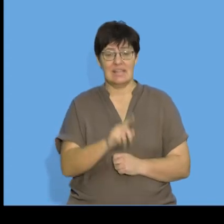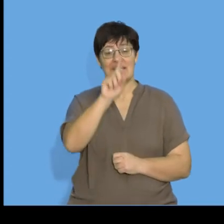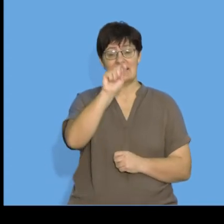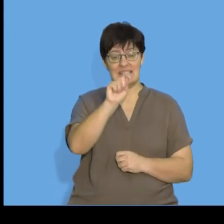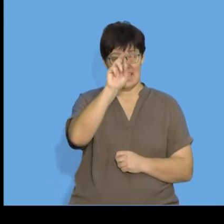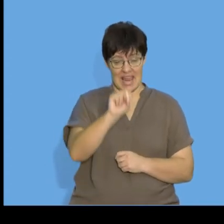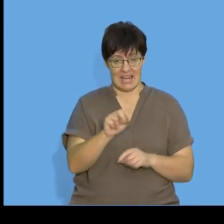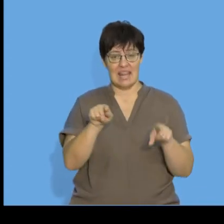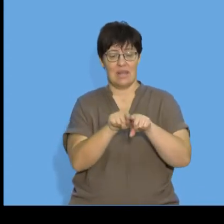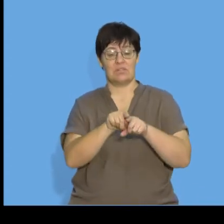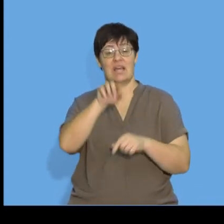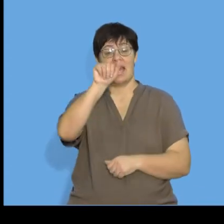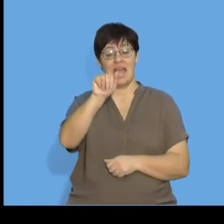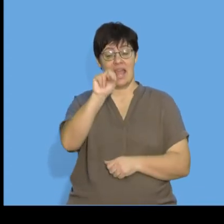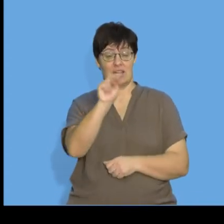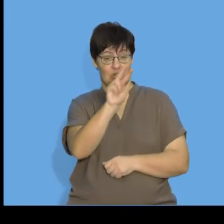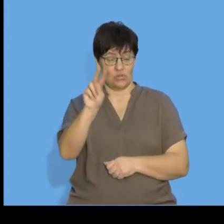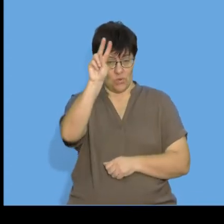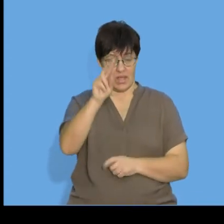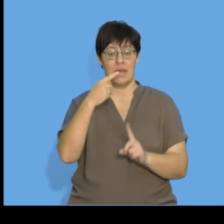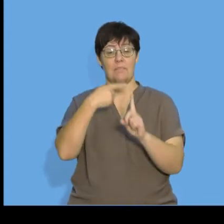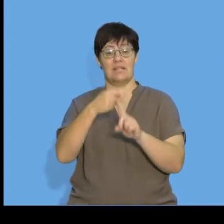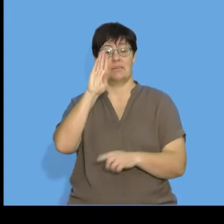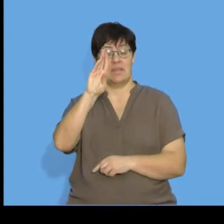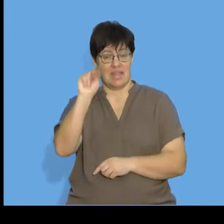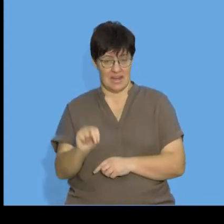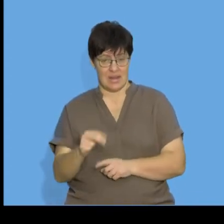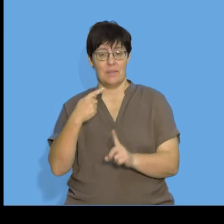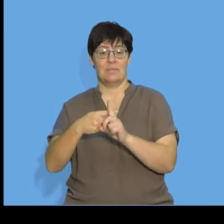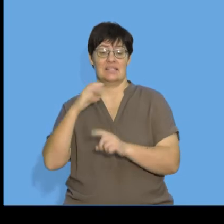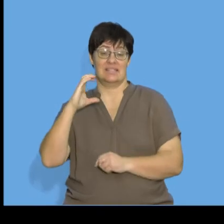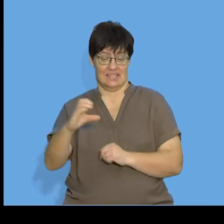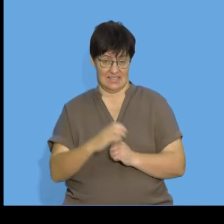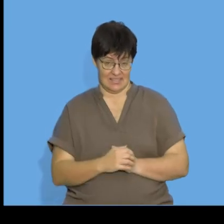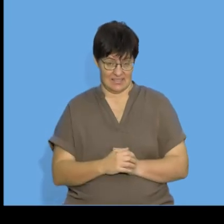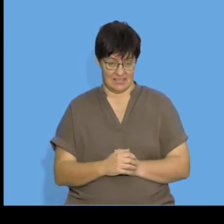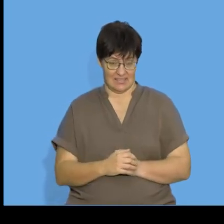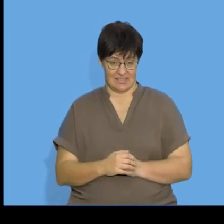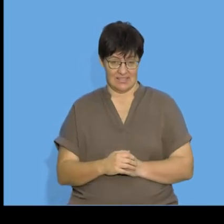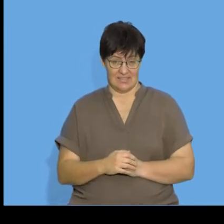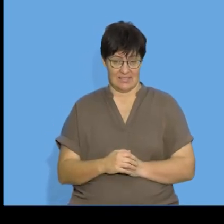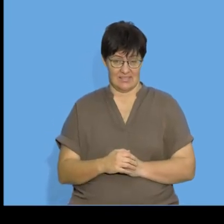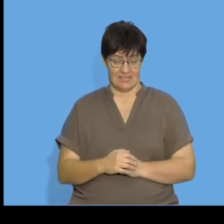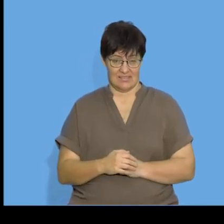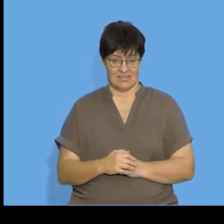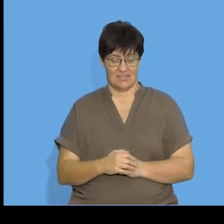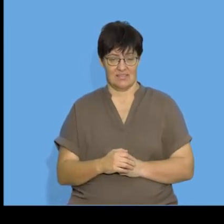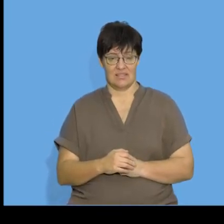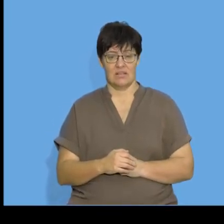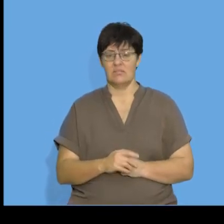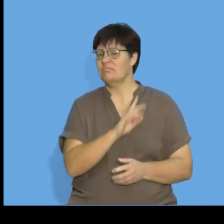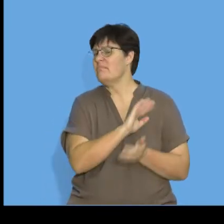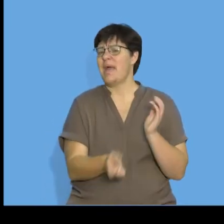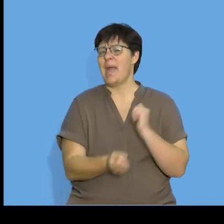TN is equal to A N squared plus B N plus C. So, all